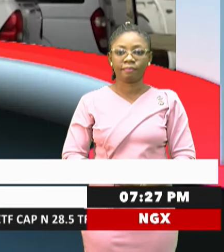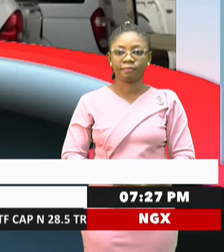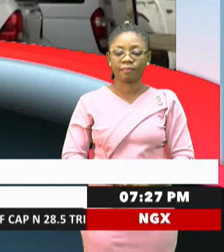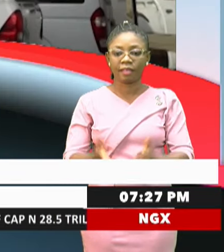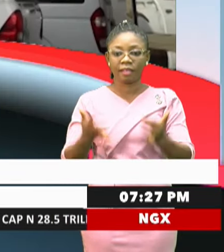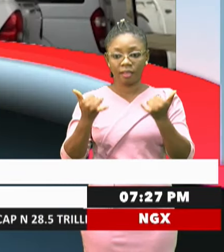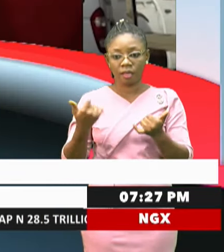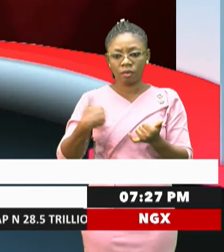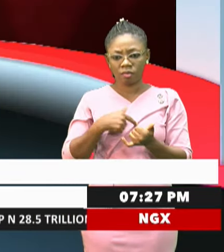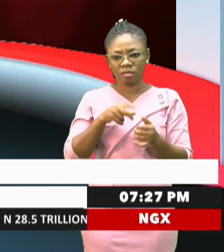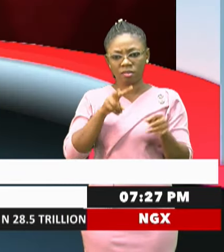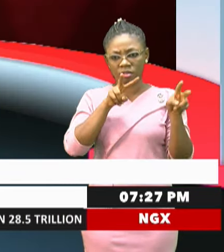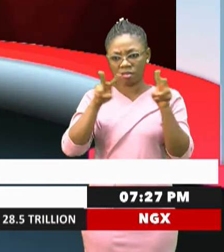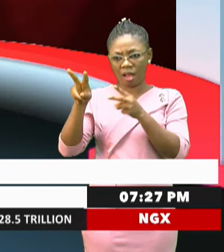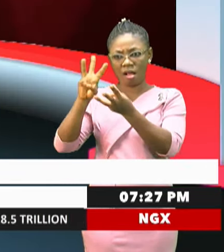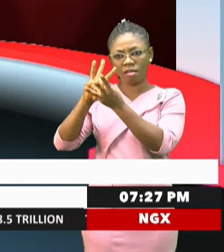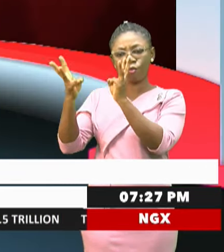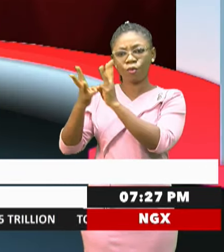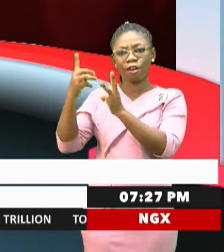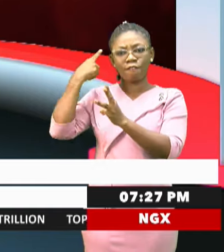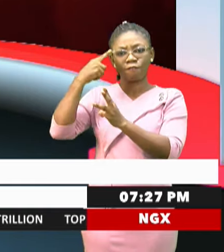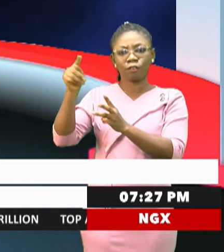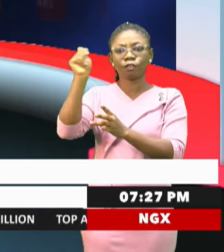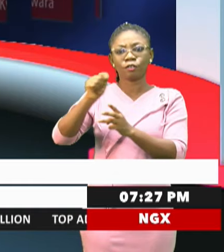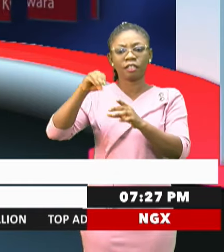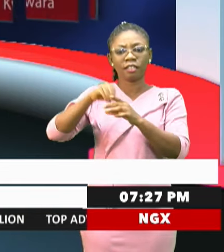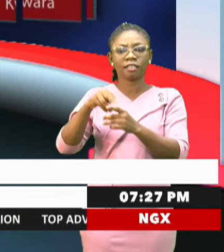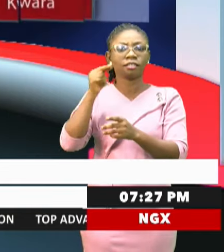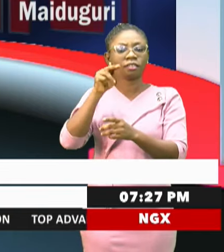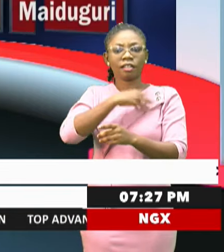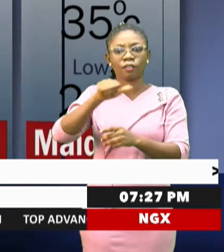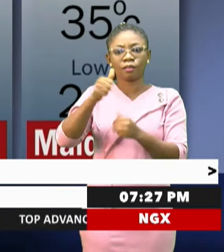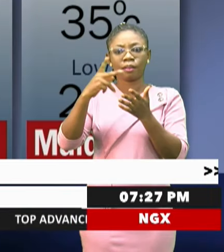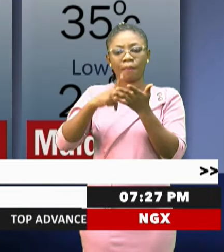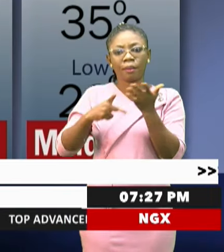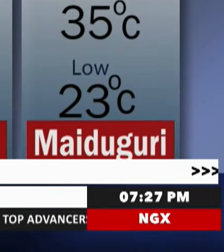Now let's have a quick look at the weather prospect for Tuesday in Nigeria and other parts of the world.